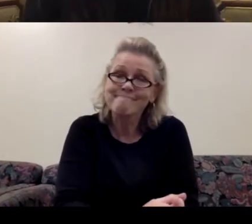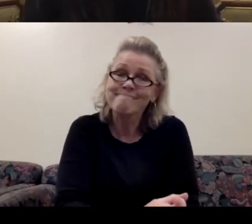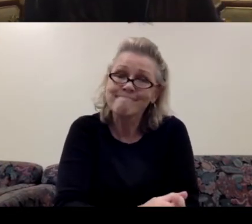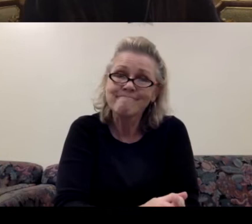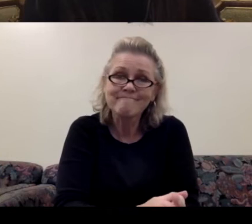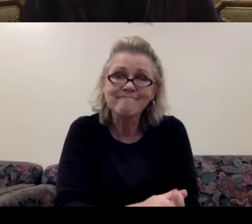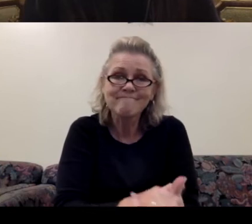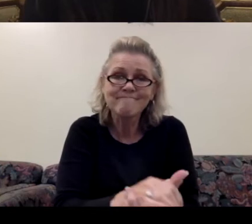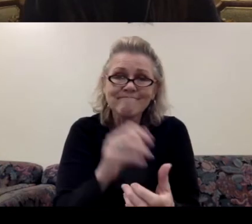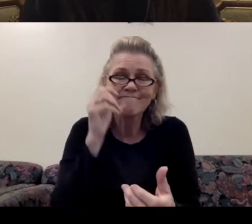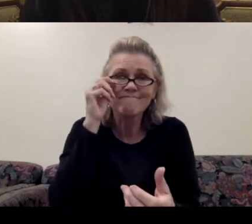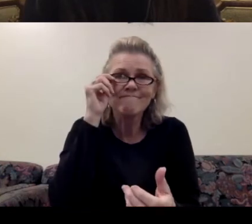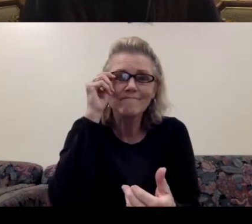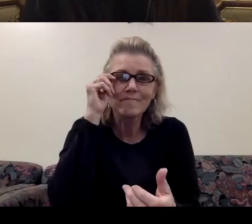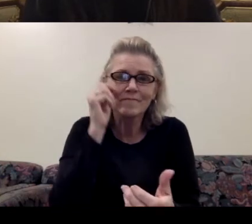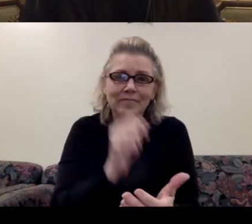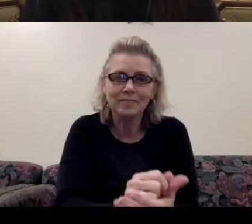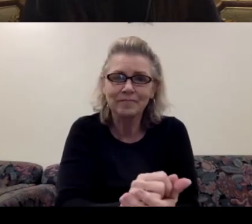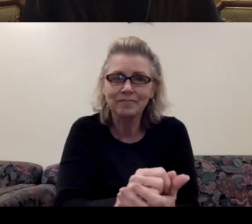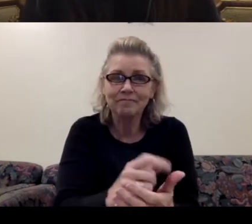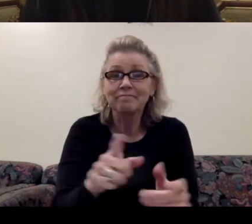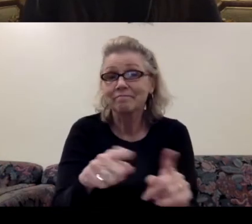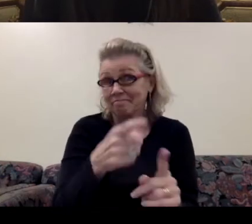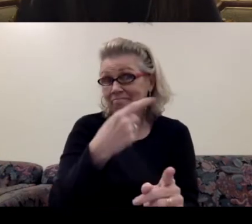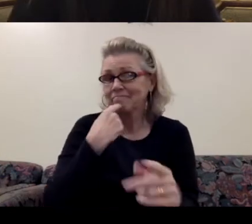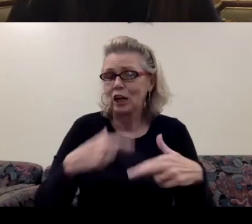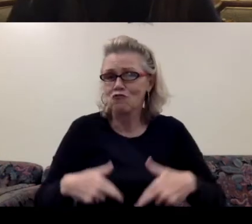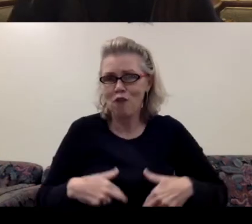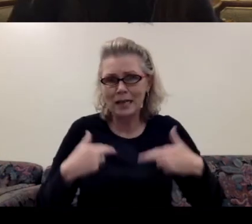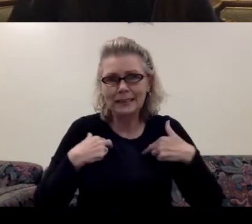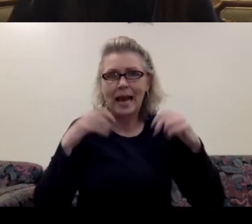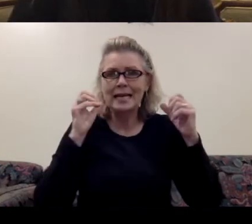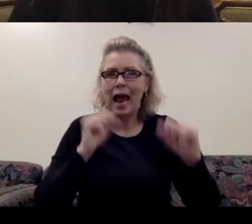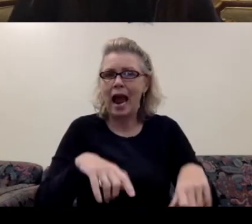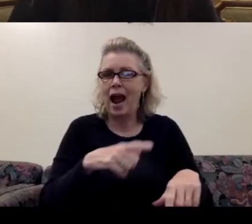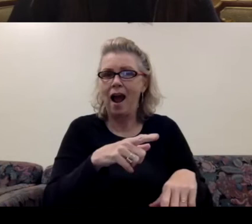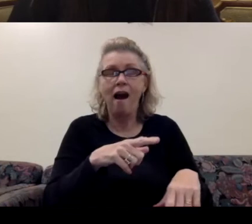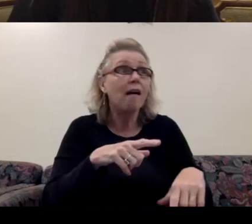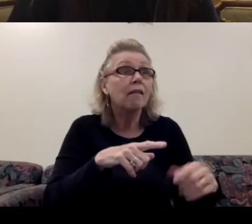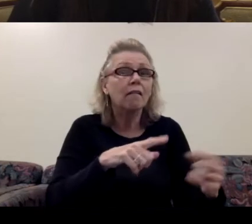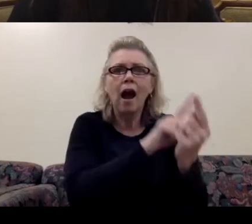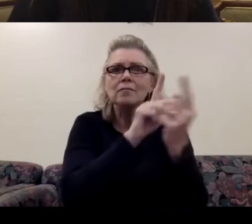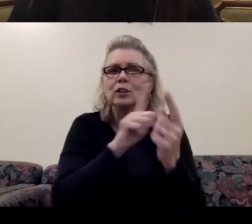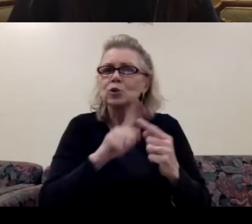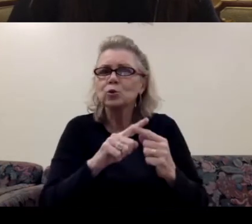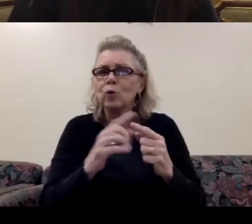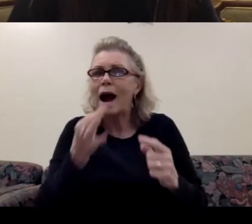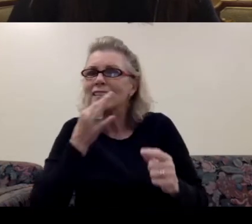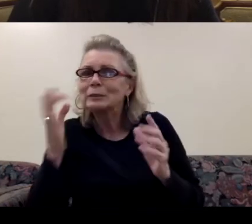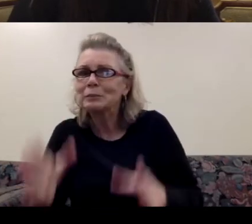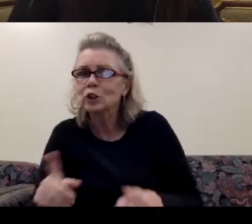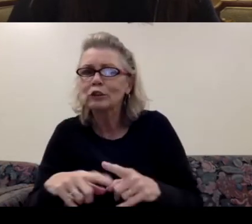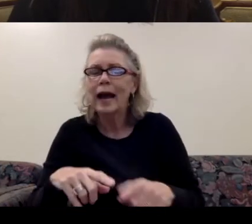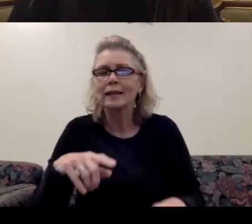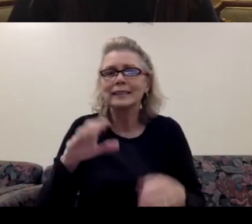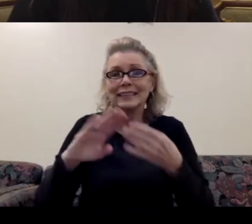So seeing as residencies can be access to experts like the DSNY, and they could